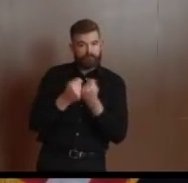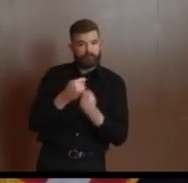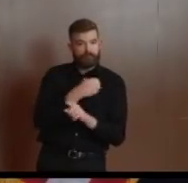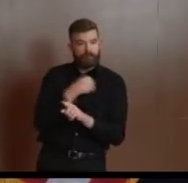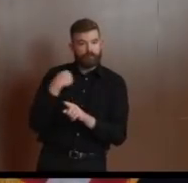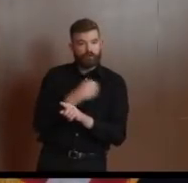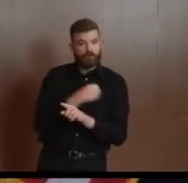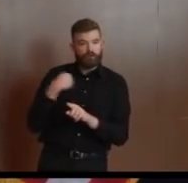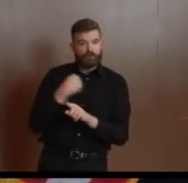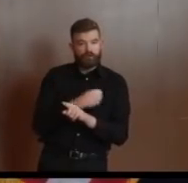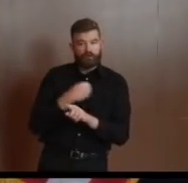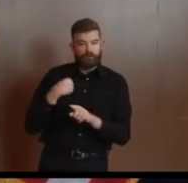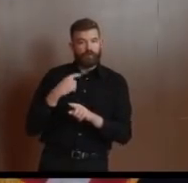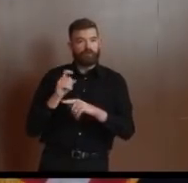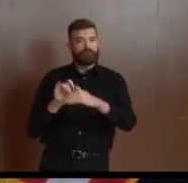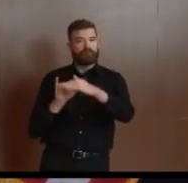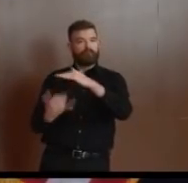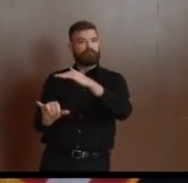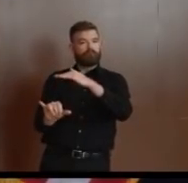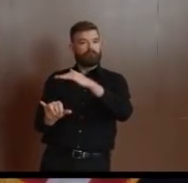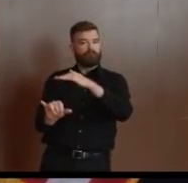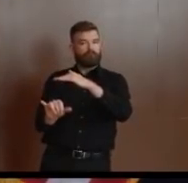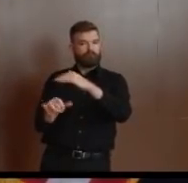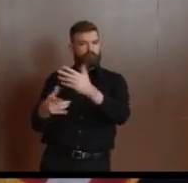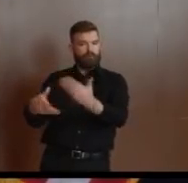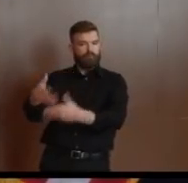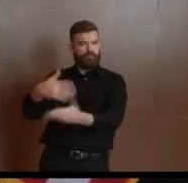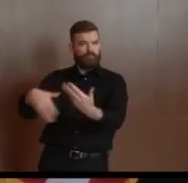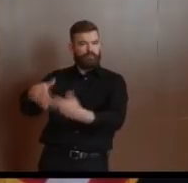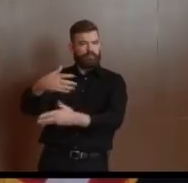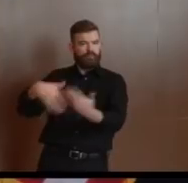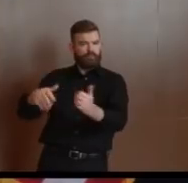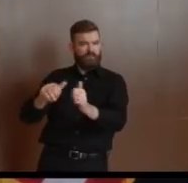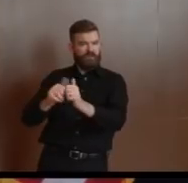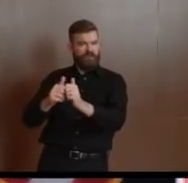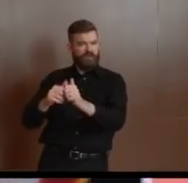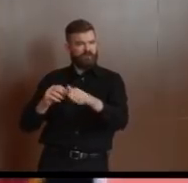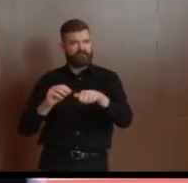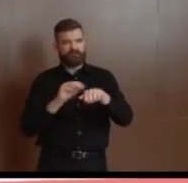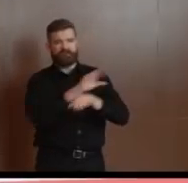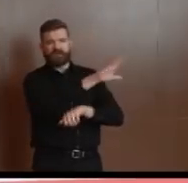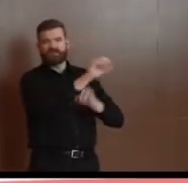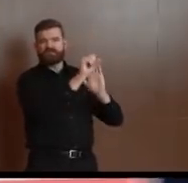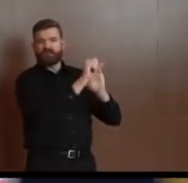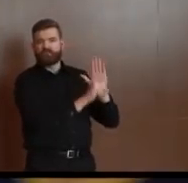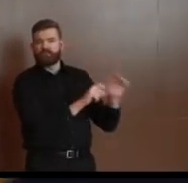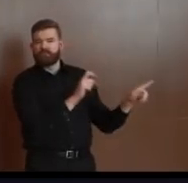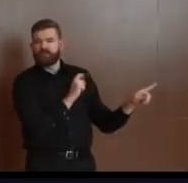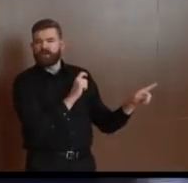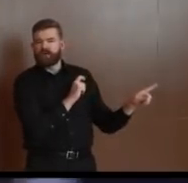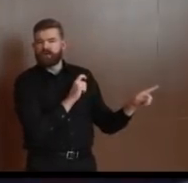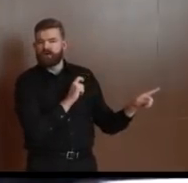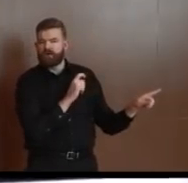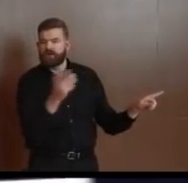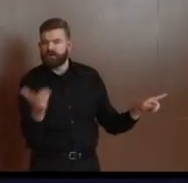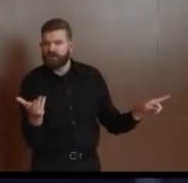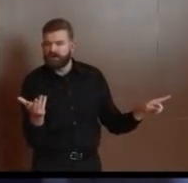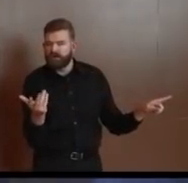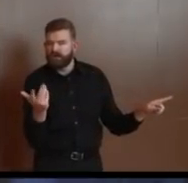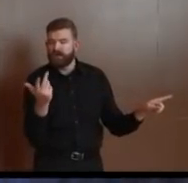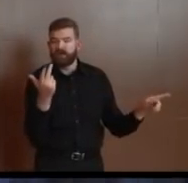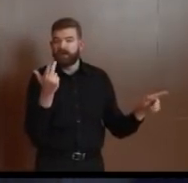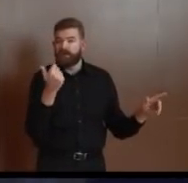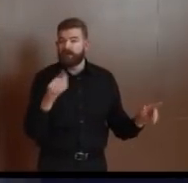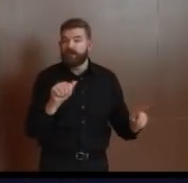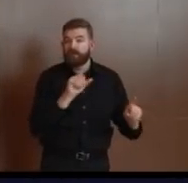affecting the way state police do their, what do you guys do different? And is any of that trickling down? Has there been any directive to local departments on